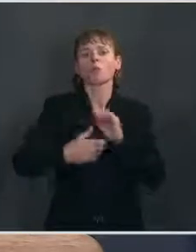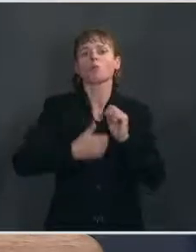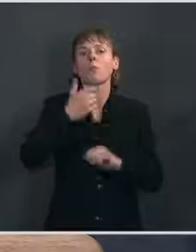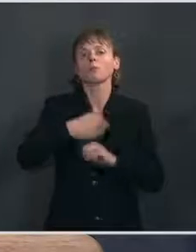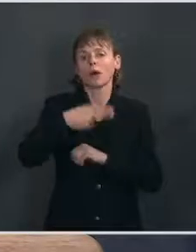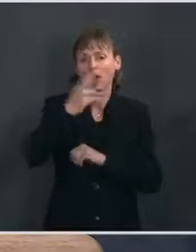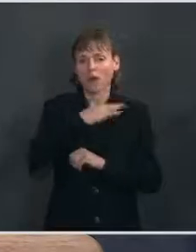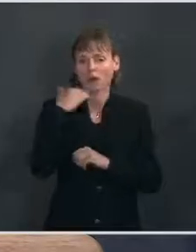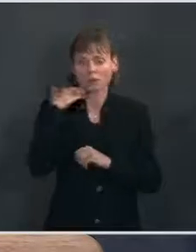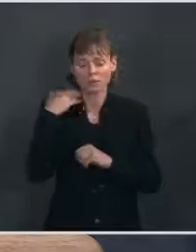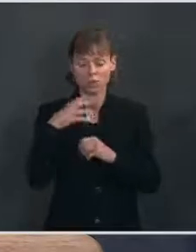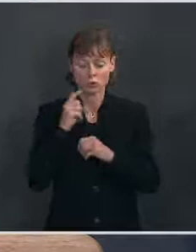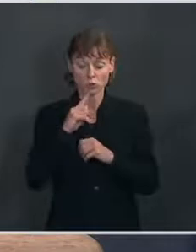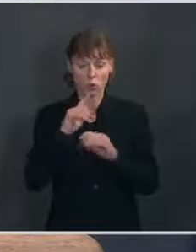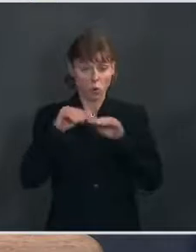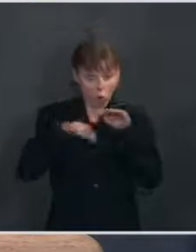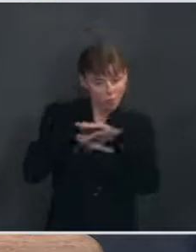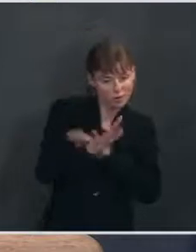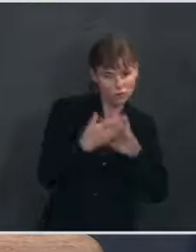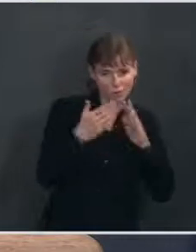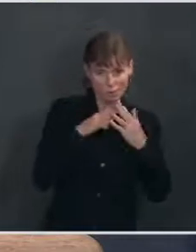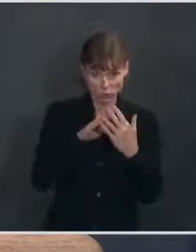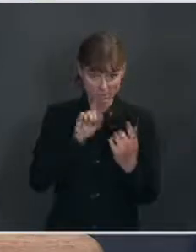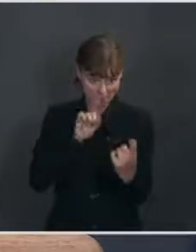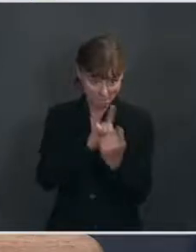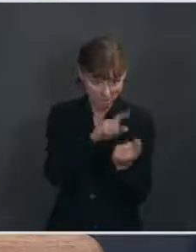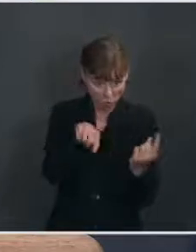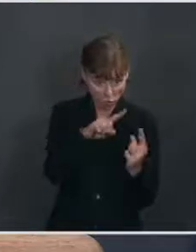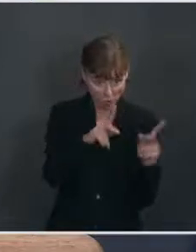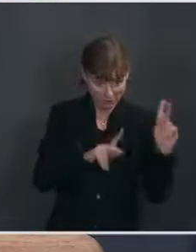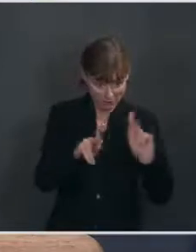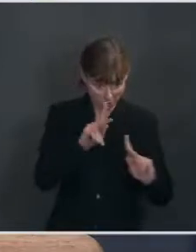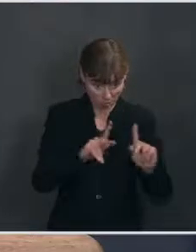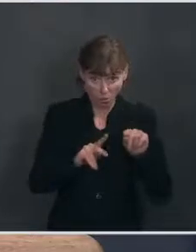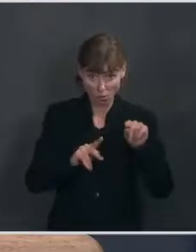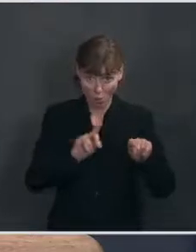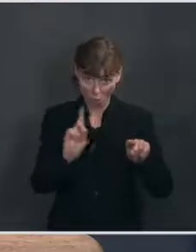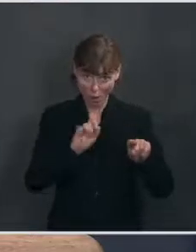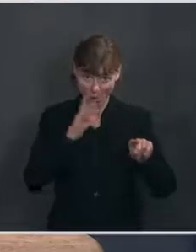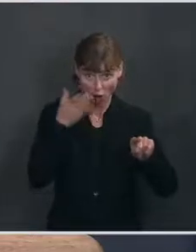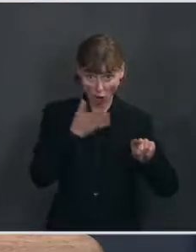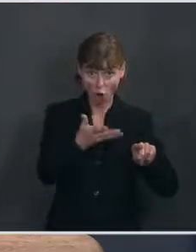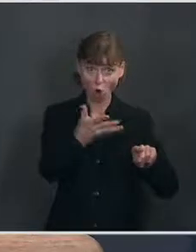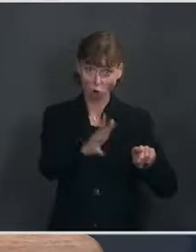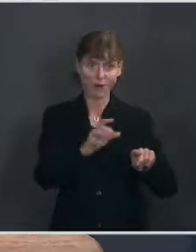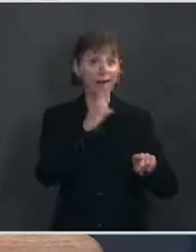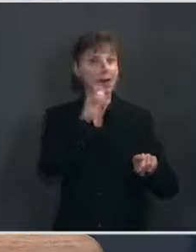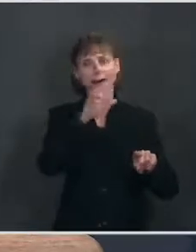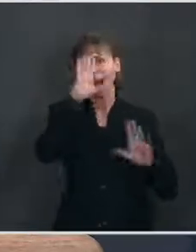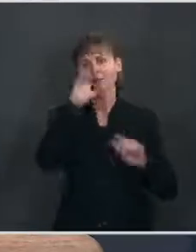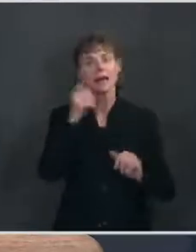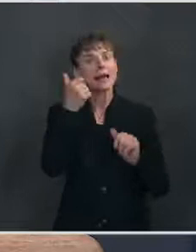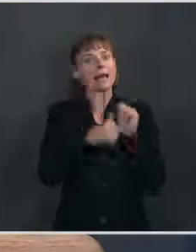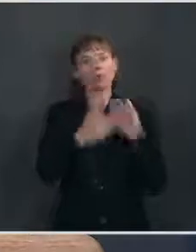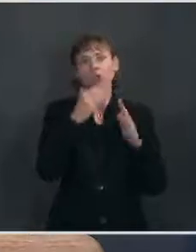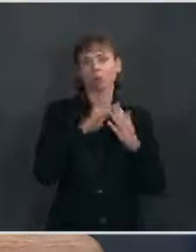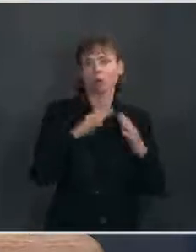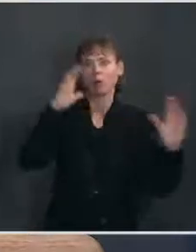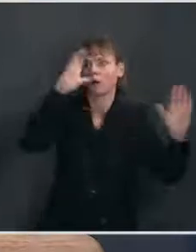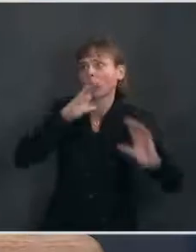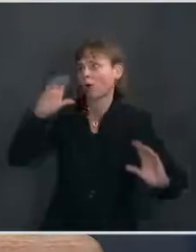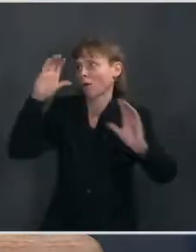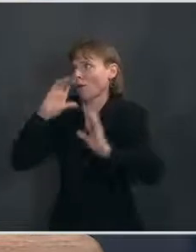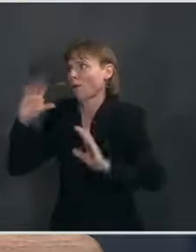going into communities and meeting people where they are and not expecting, you know, every community to go out and seek and search